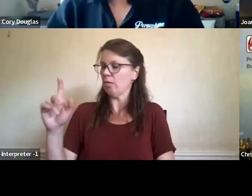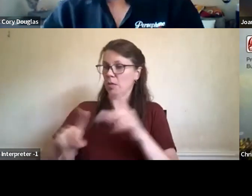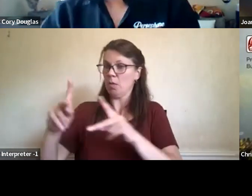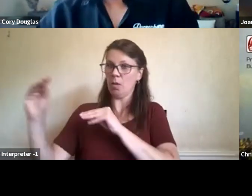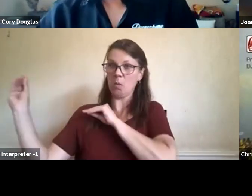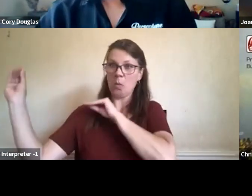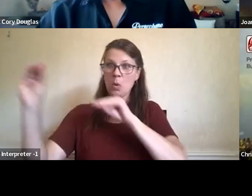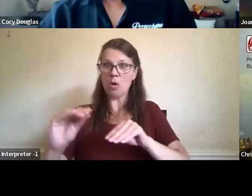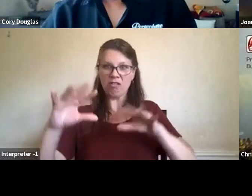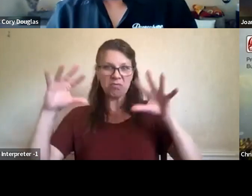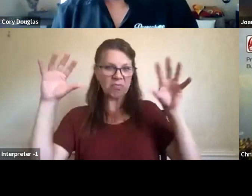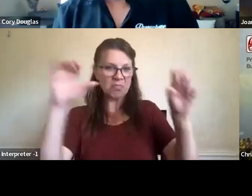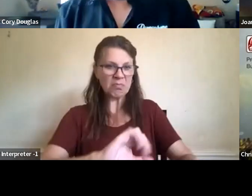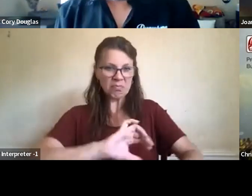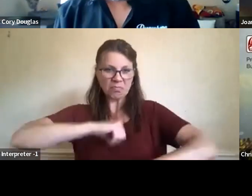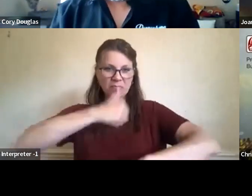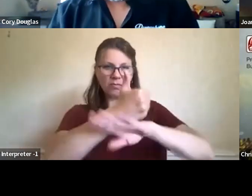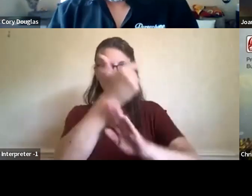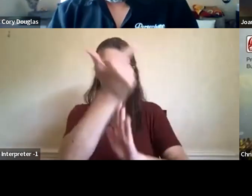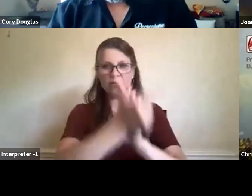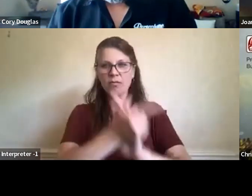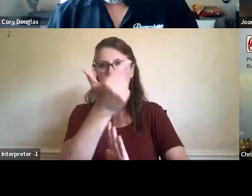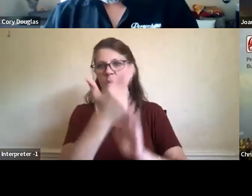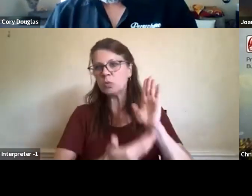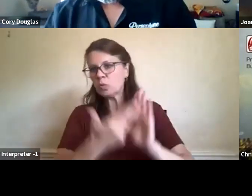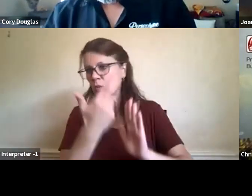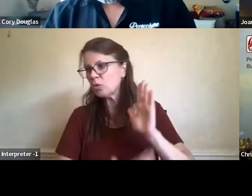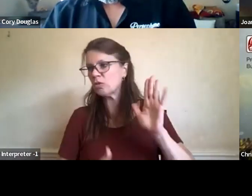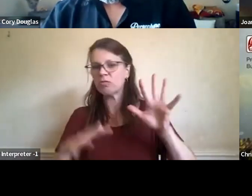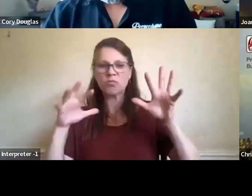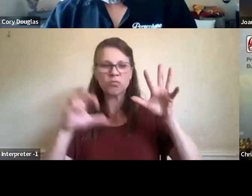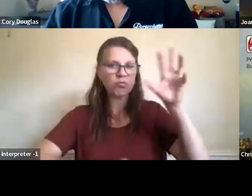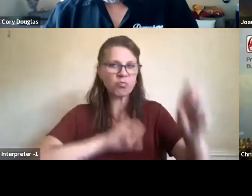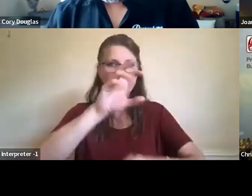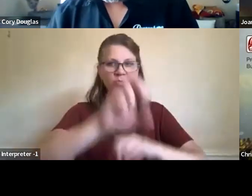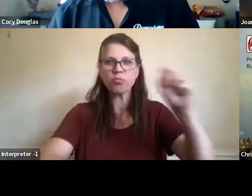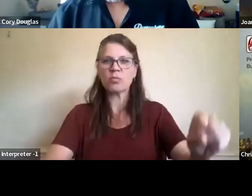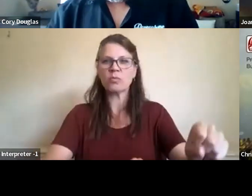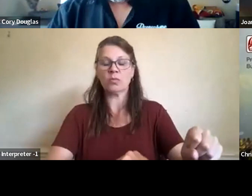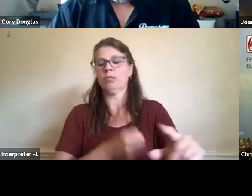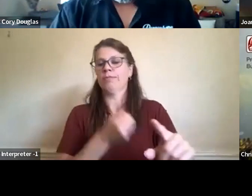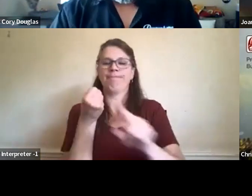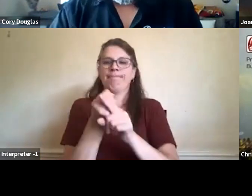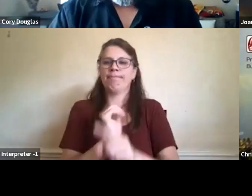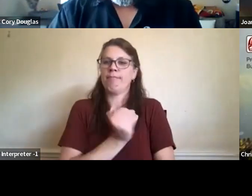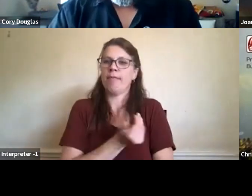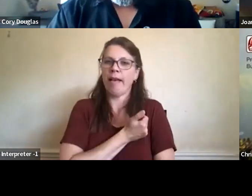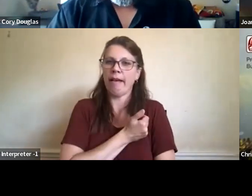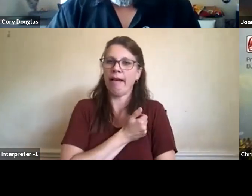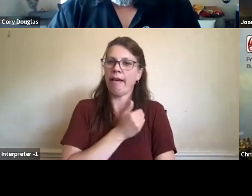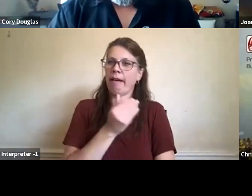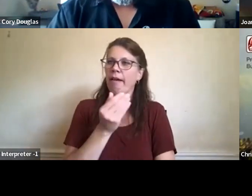impact not only on our society and impacts of colonization, but on our environments. And